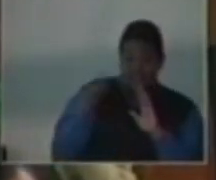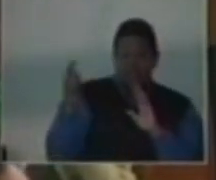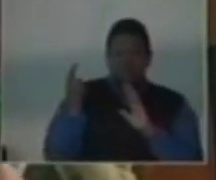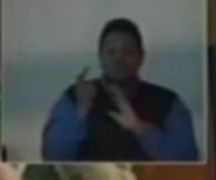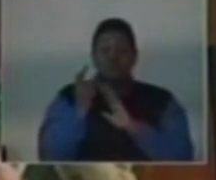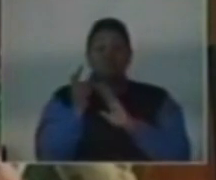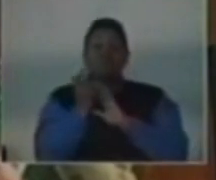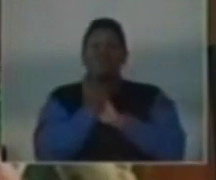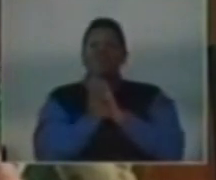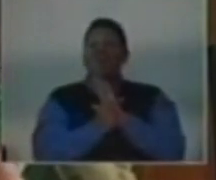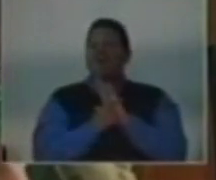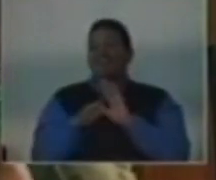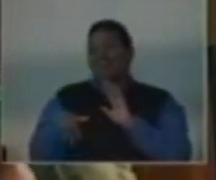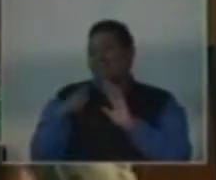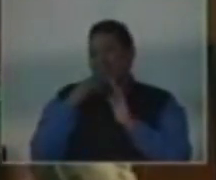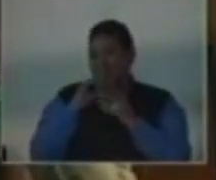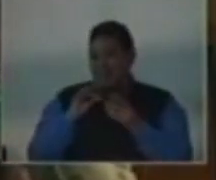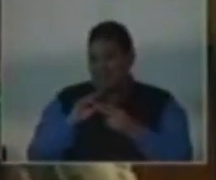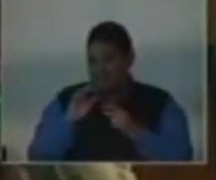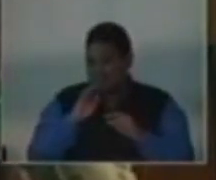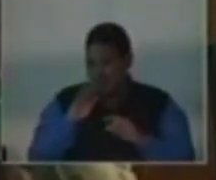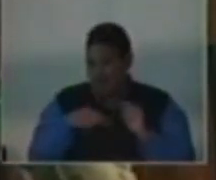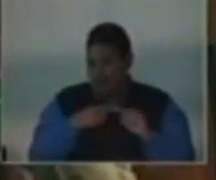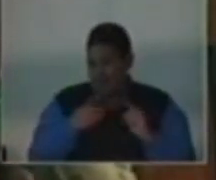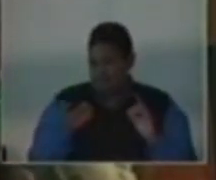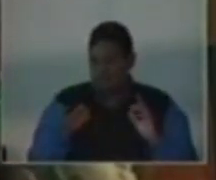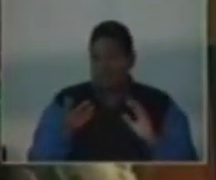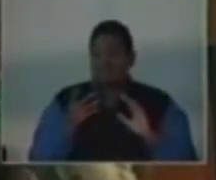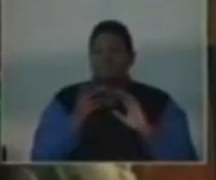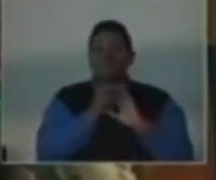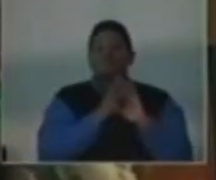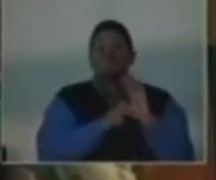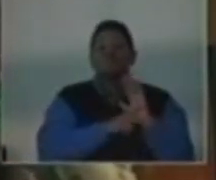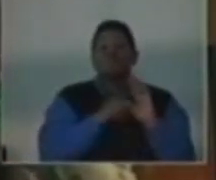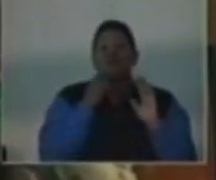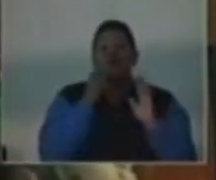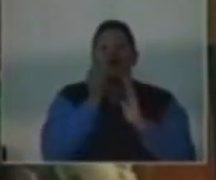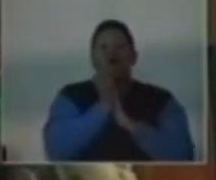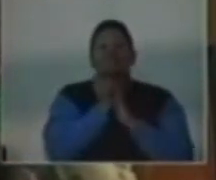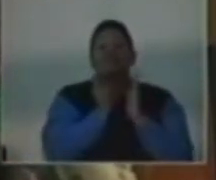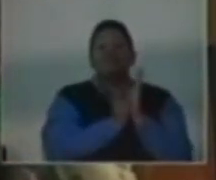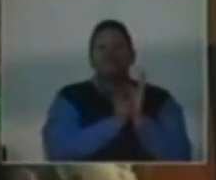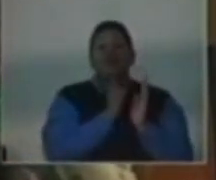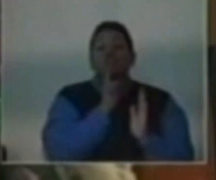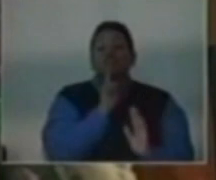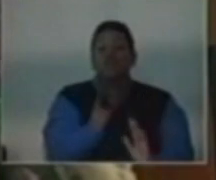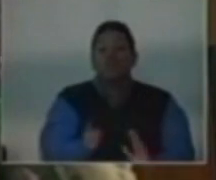not address. It is the principle of legal certainty.